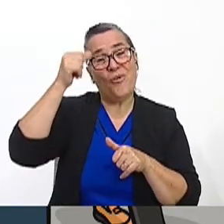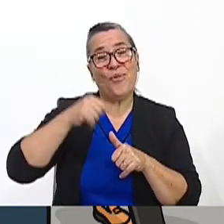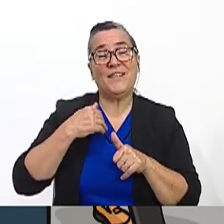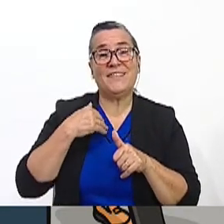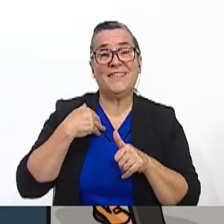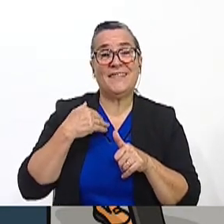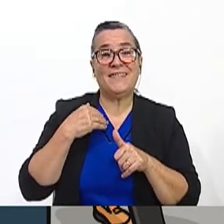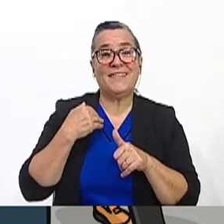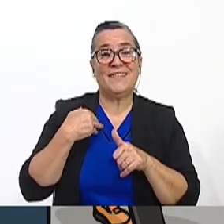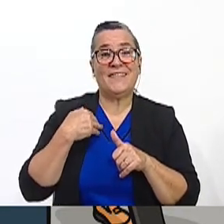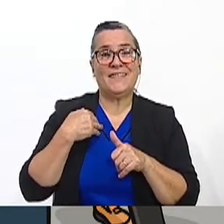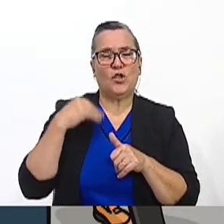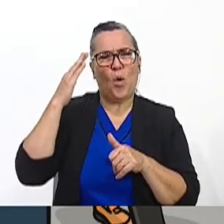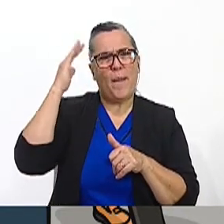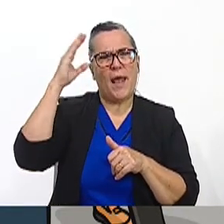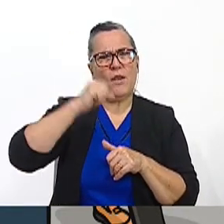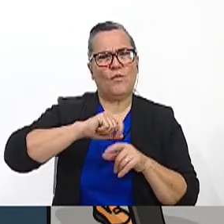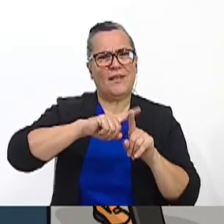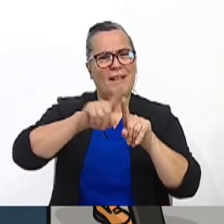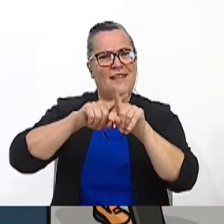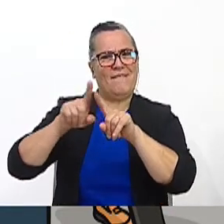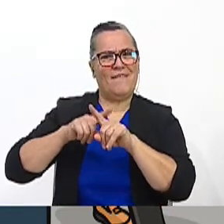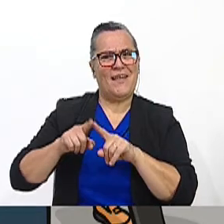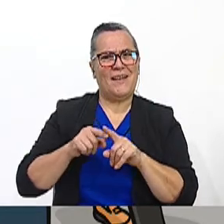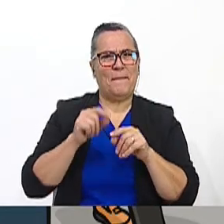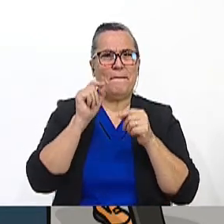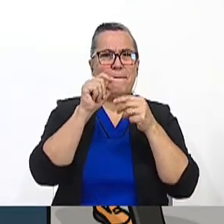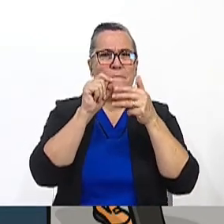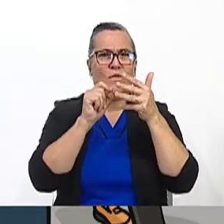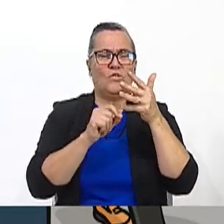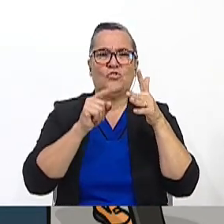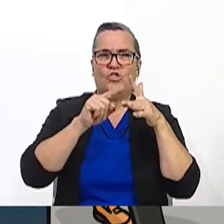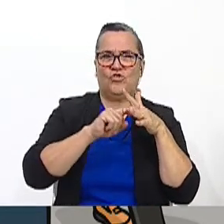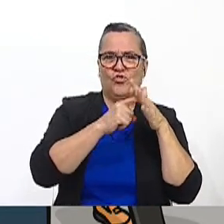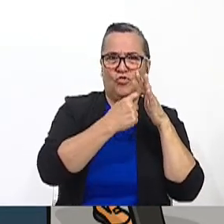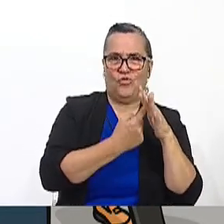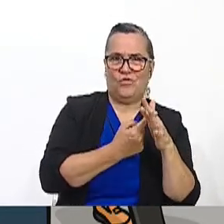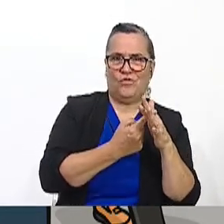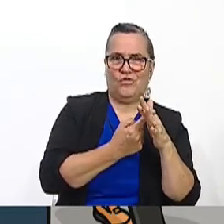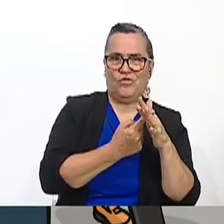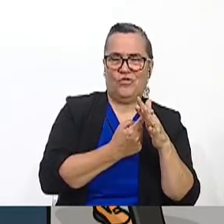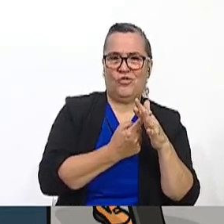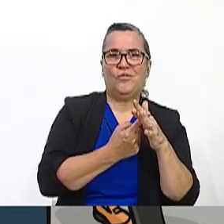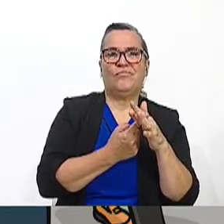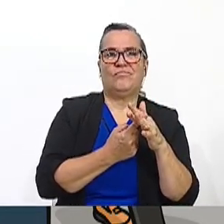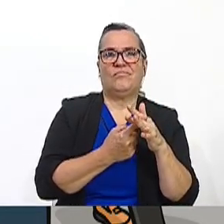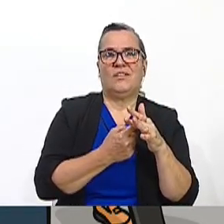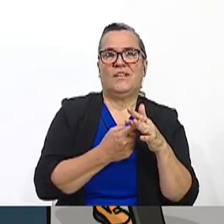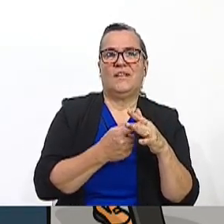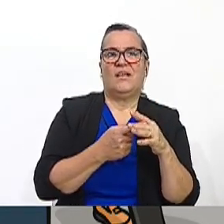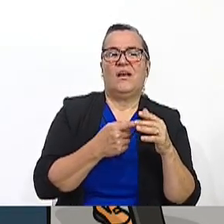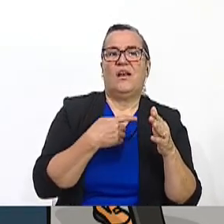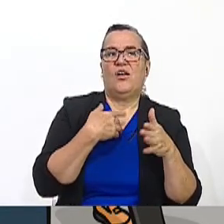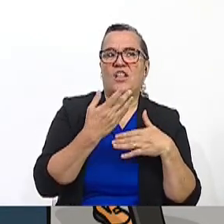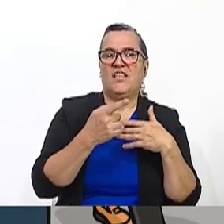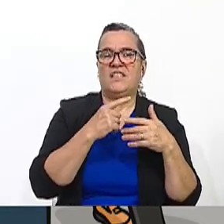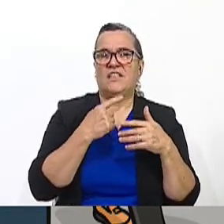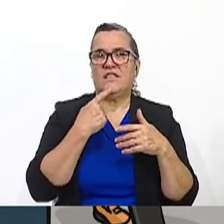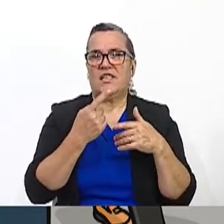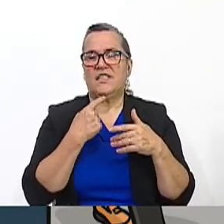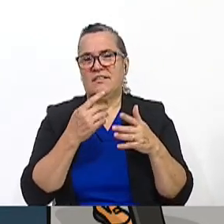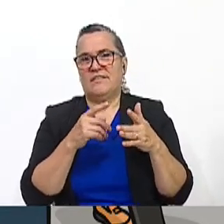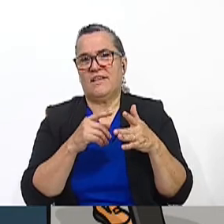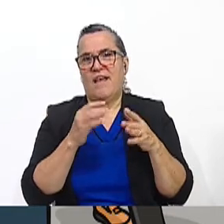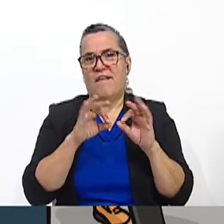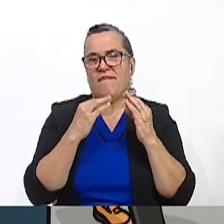have to take into account the different points, like the introduction, which is very important, and you are going to say a greeting, to introduce it to your